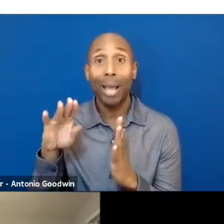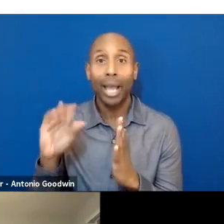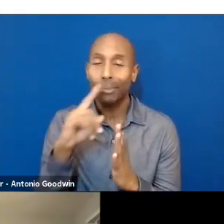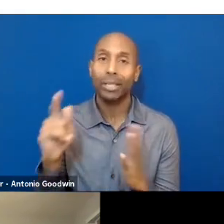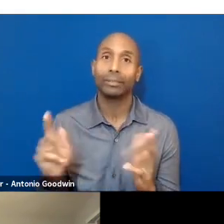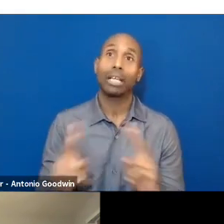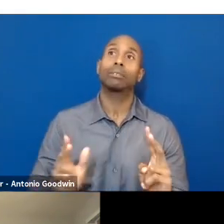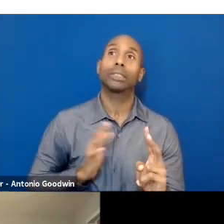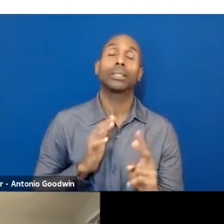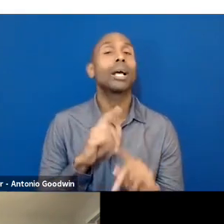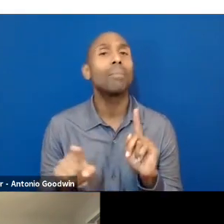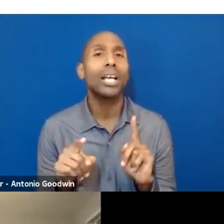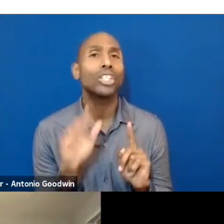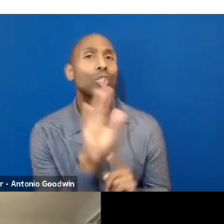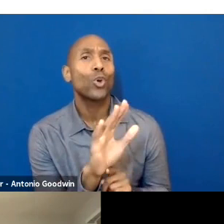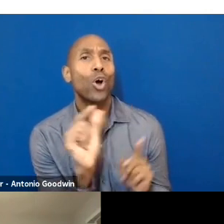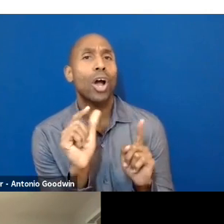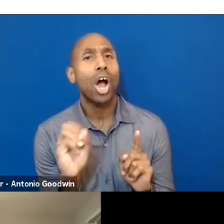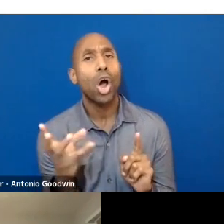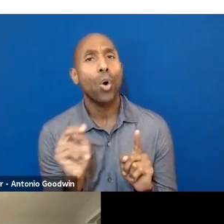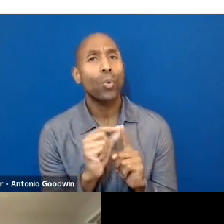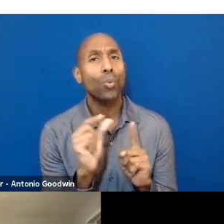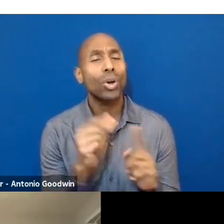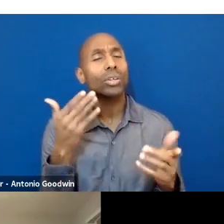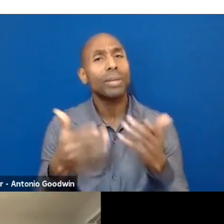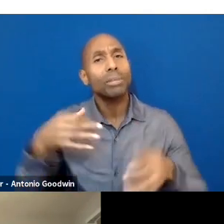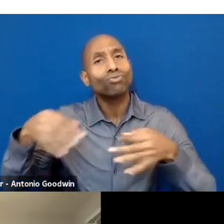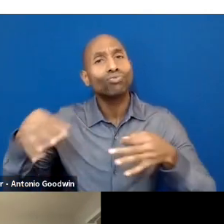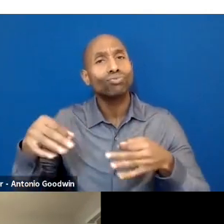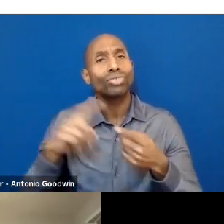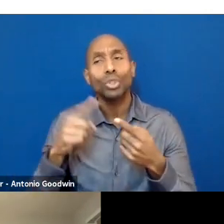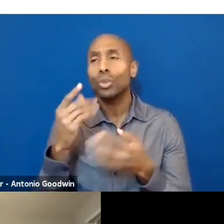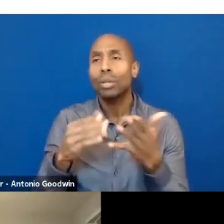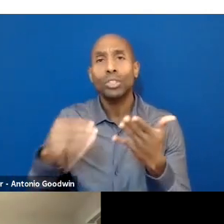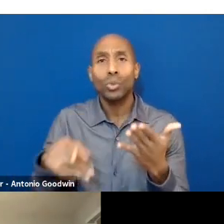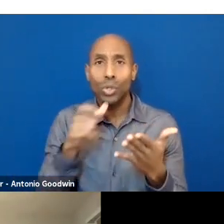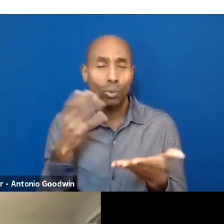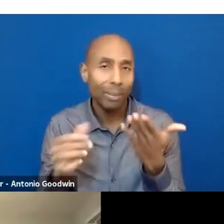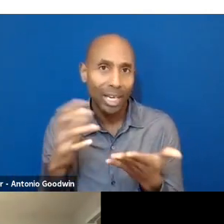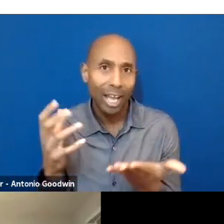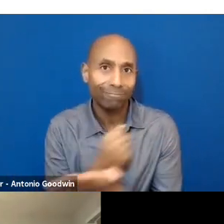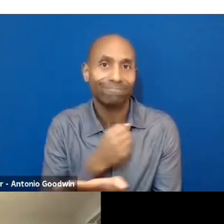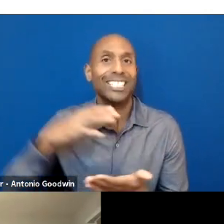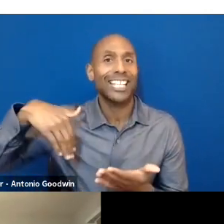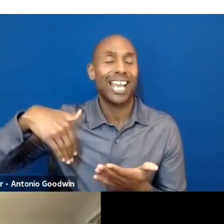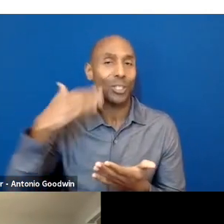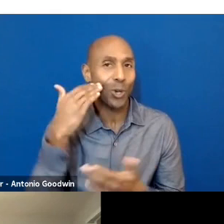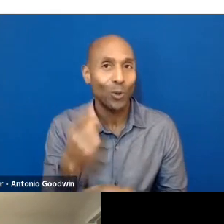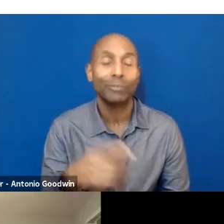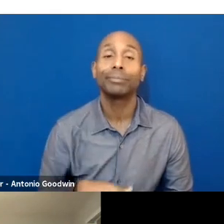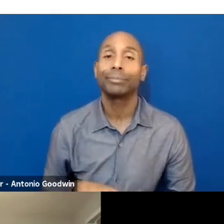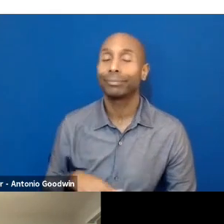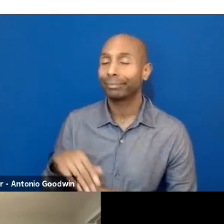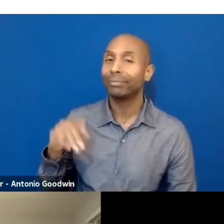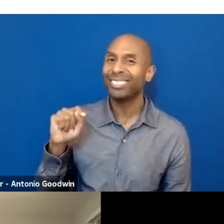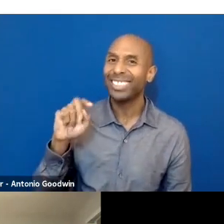the students here and participants who have not had the opportunity to know you before? Absolutely. Hi, everyone. My name is